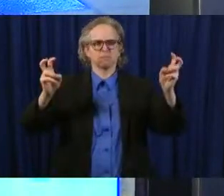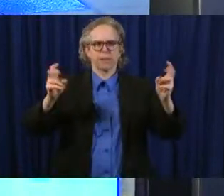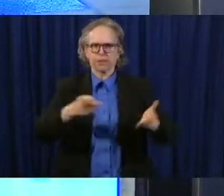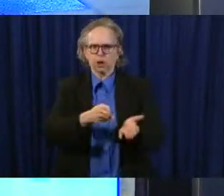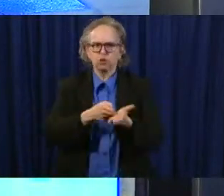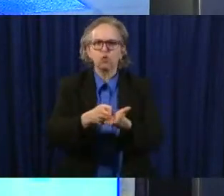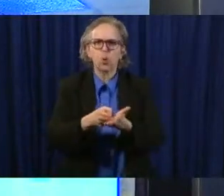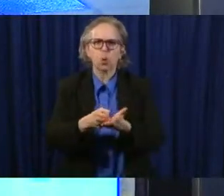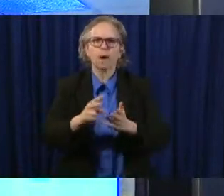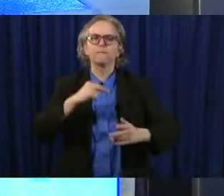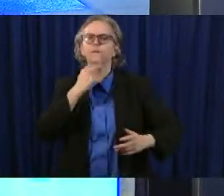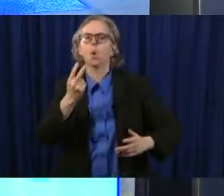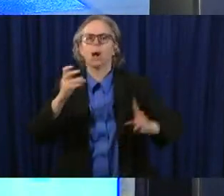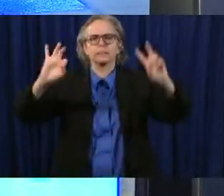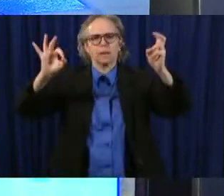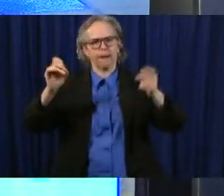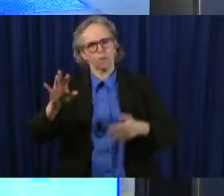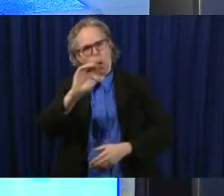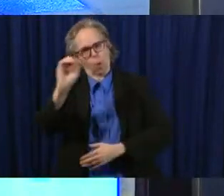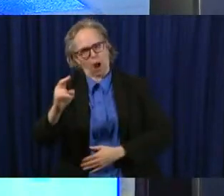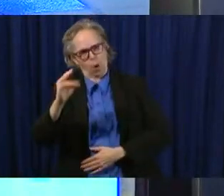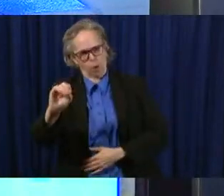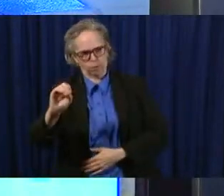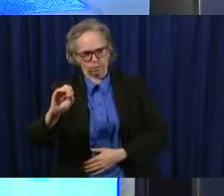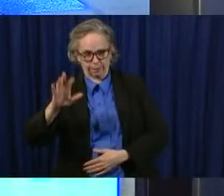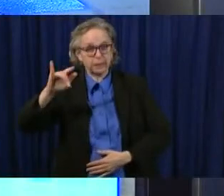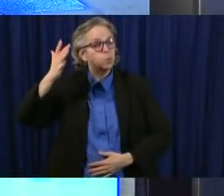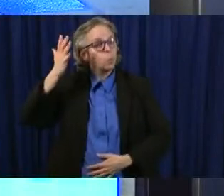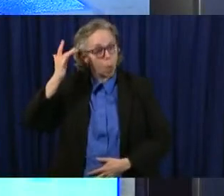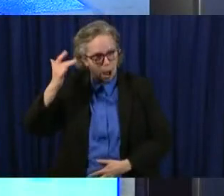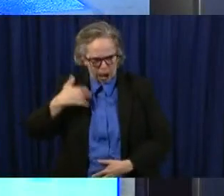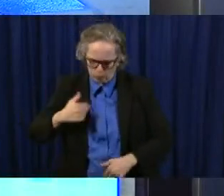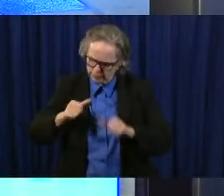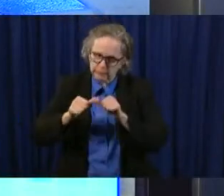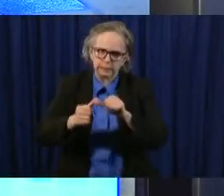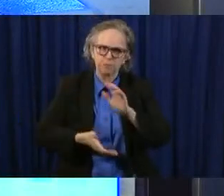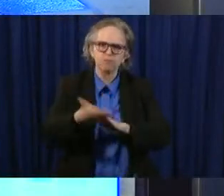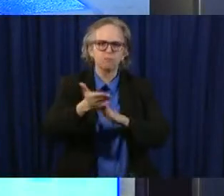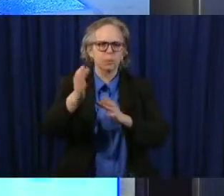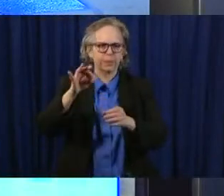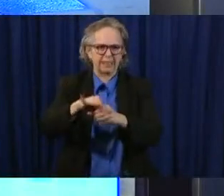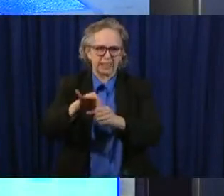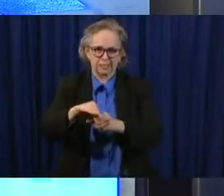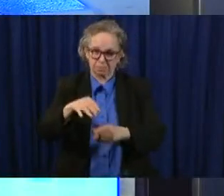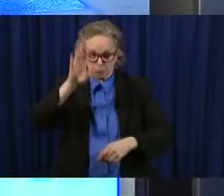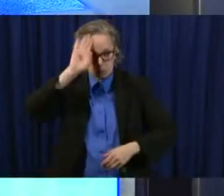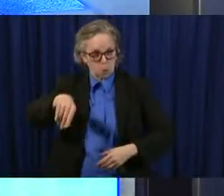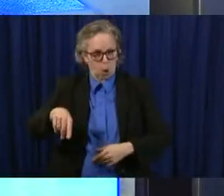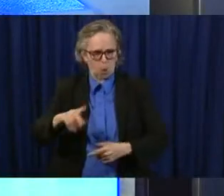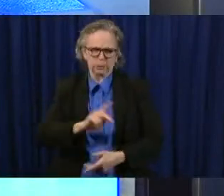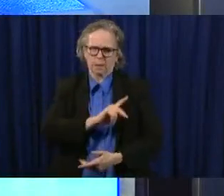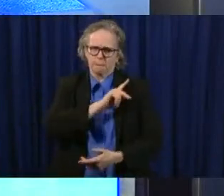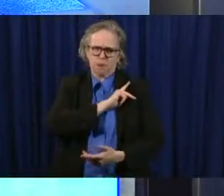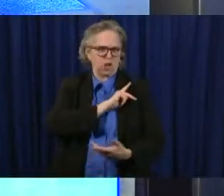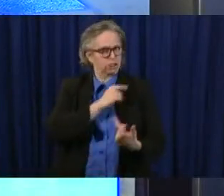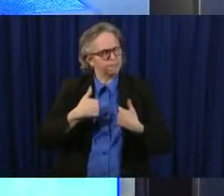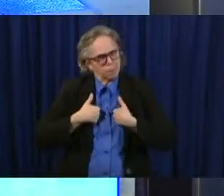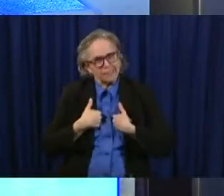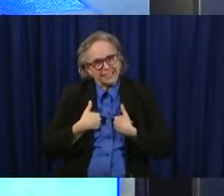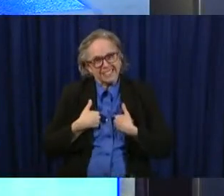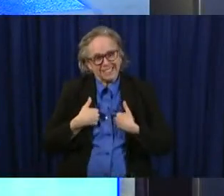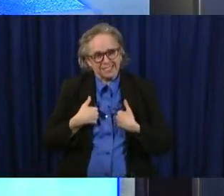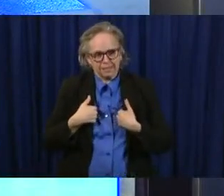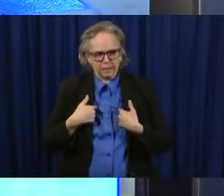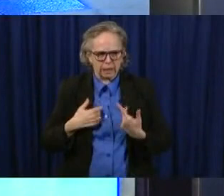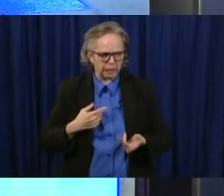um and that's something we believe in as you know this is personal for me i've had the chance to see people risk their lives to cast ballots i